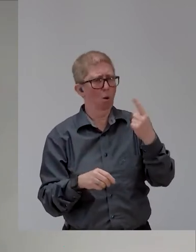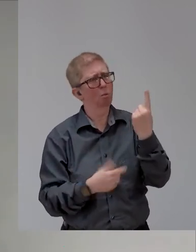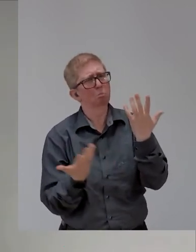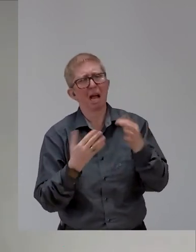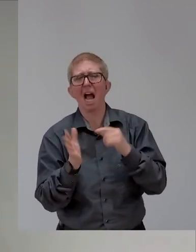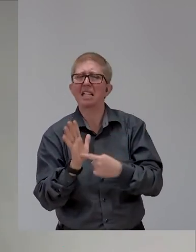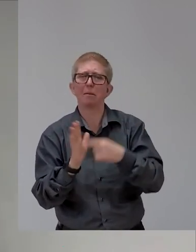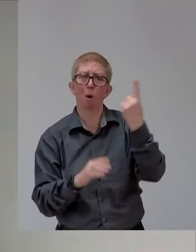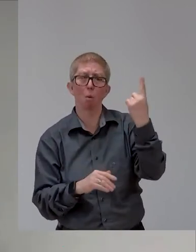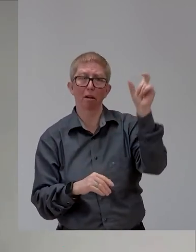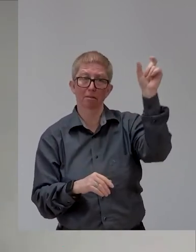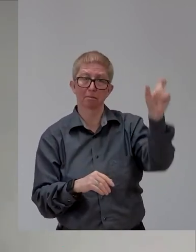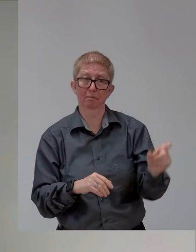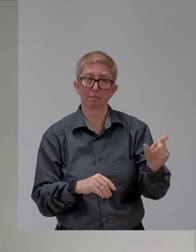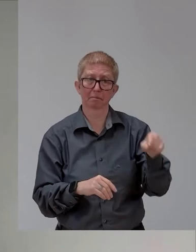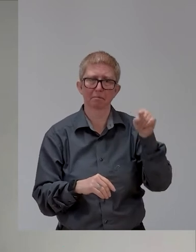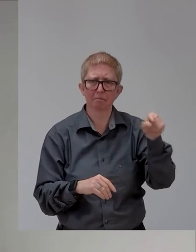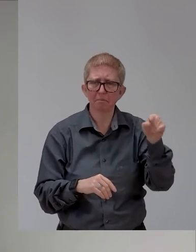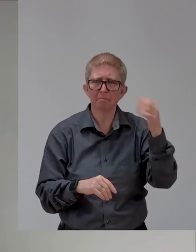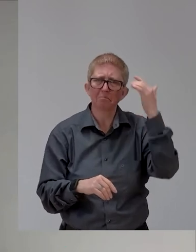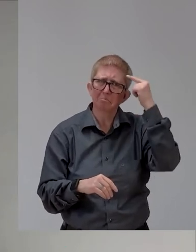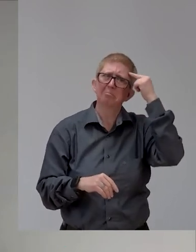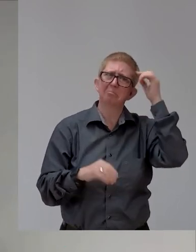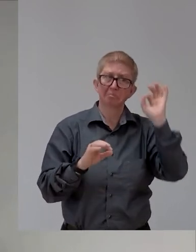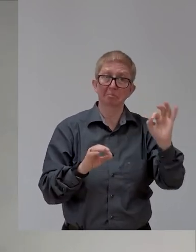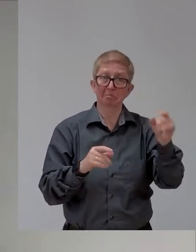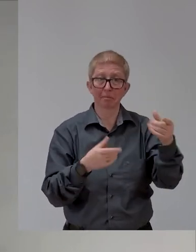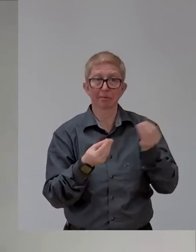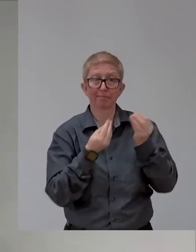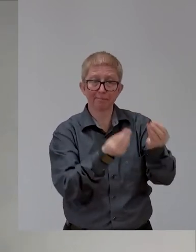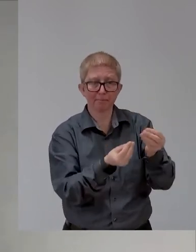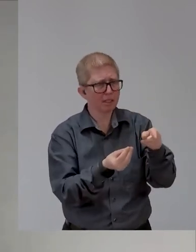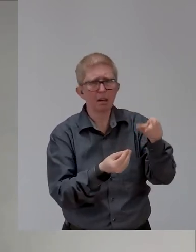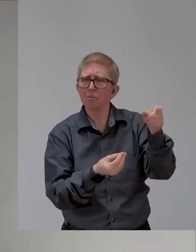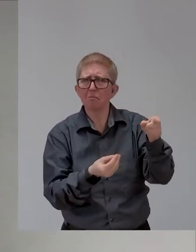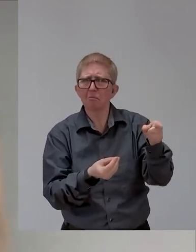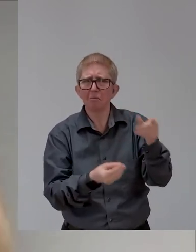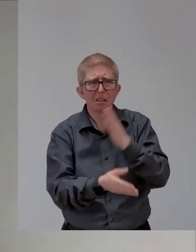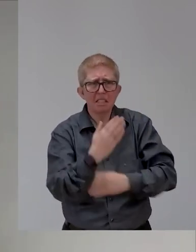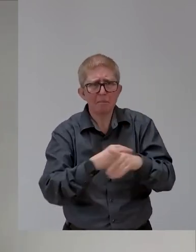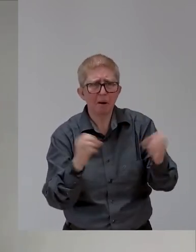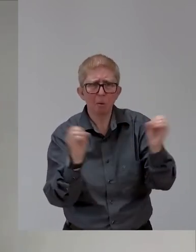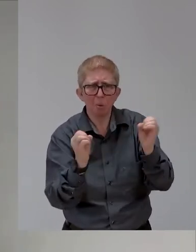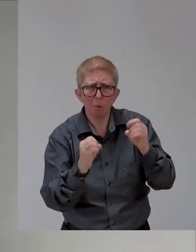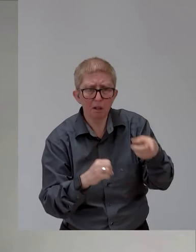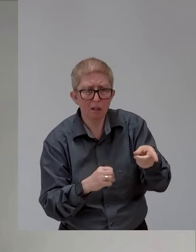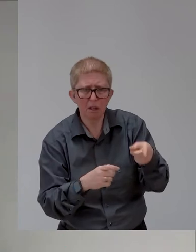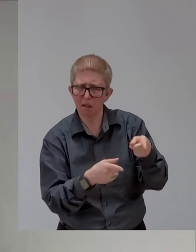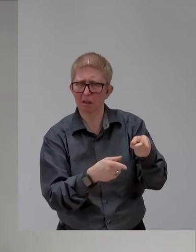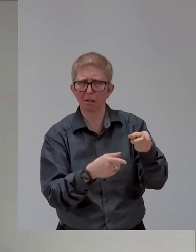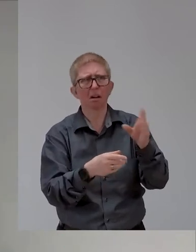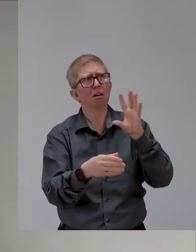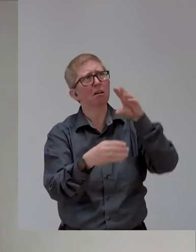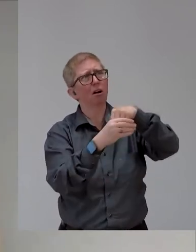is that why it's been missing out of business conversations? I think that is so interesting that you said like, well, why would she be talking about it if she doesn't have a lived